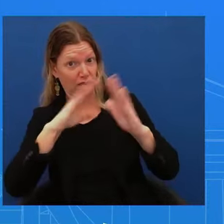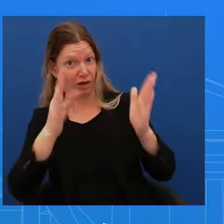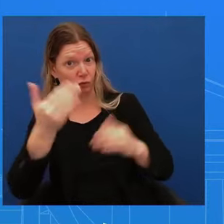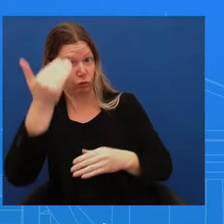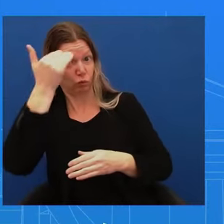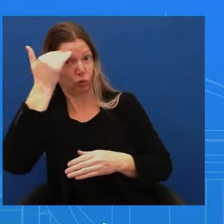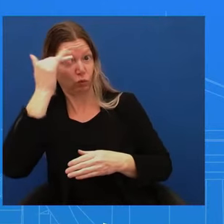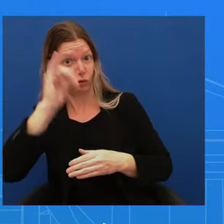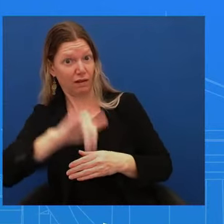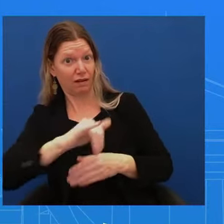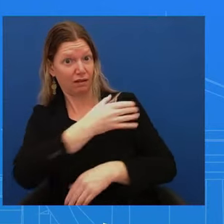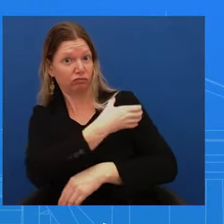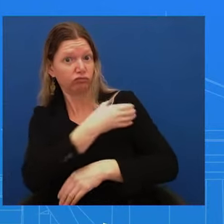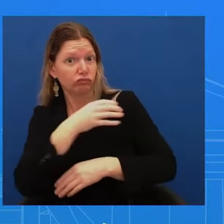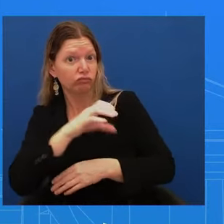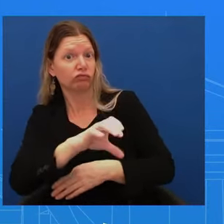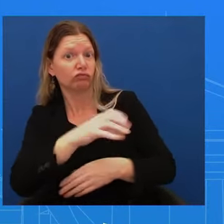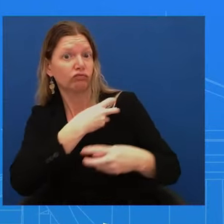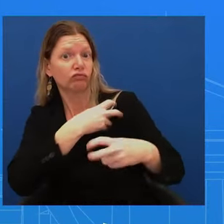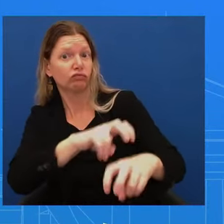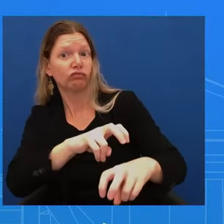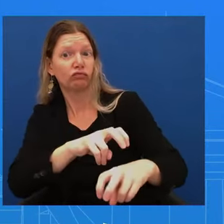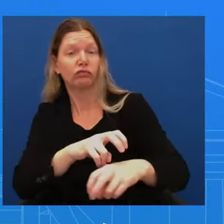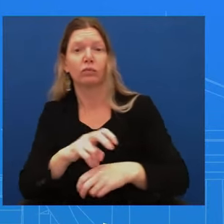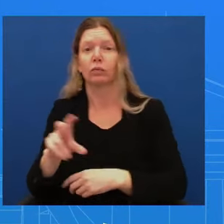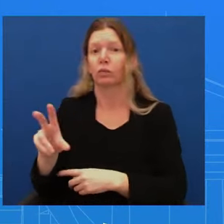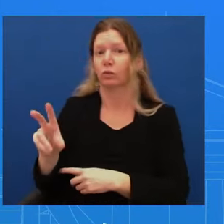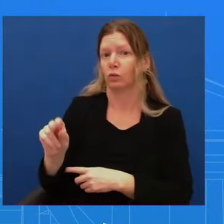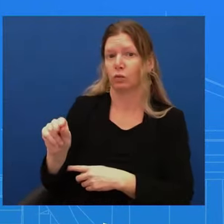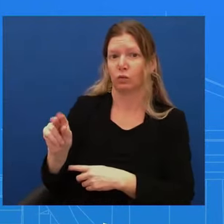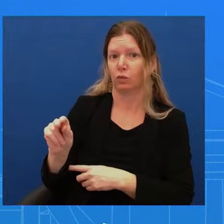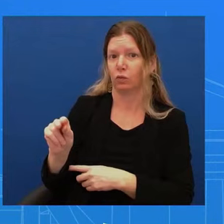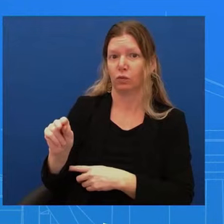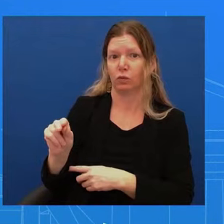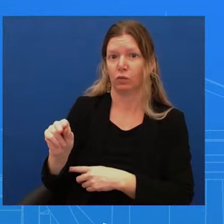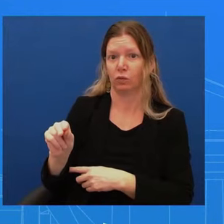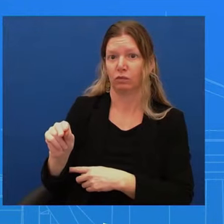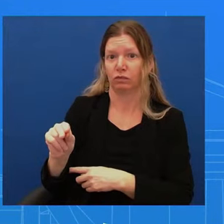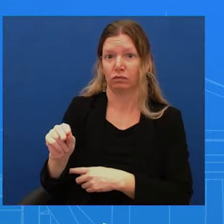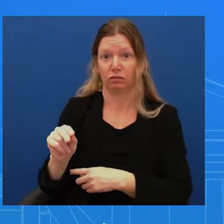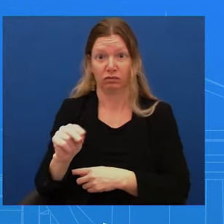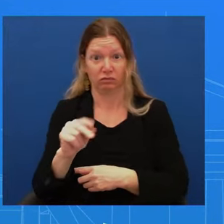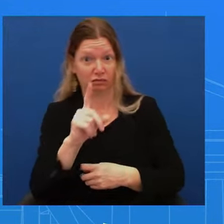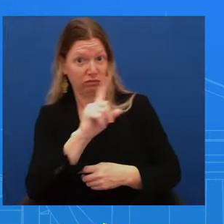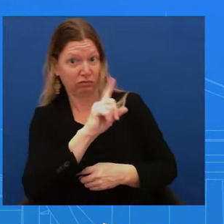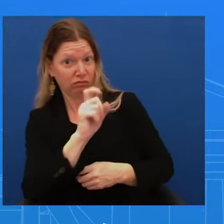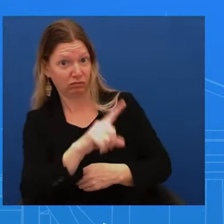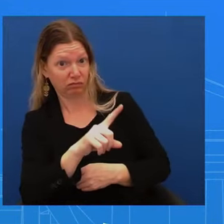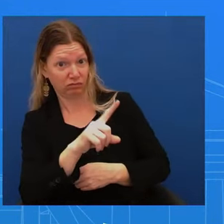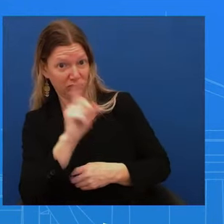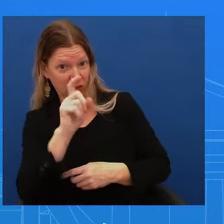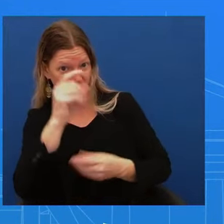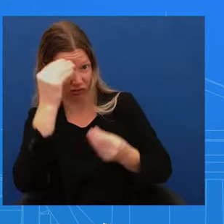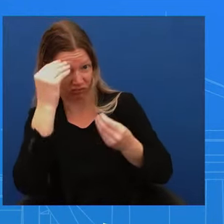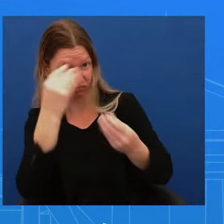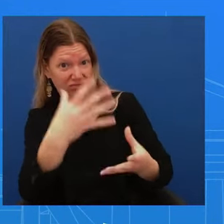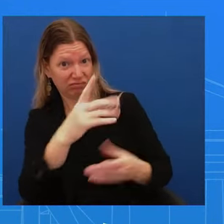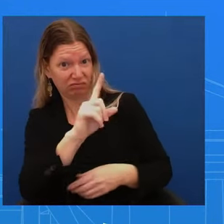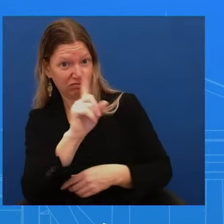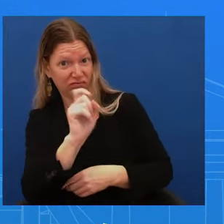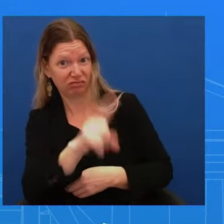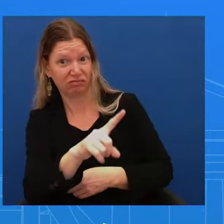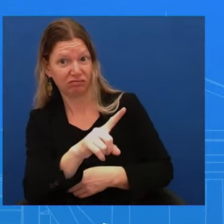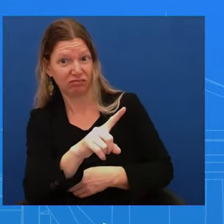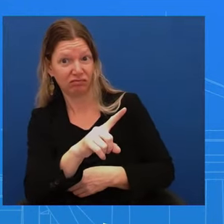No. Is that what's supposed to happen? There are, the delegations of authority can happen,